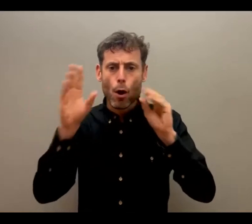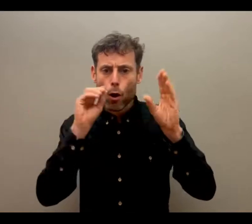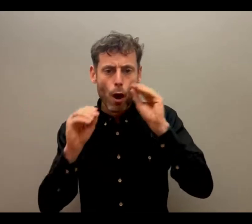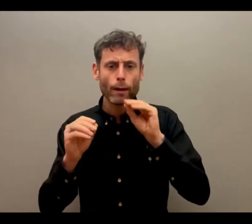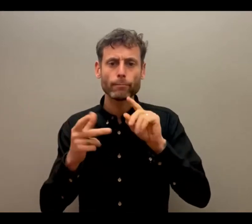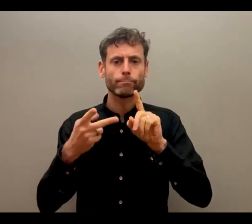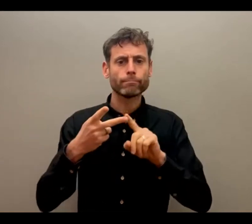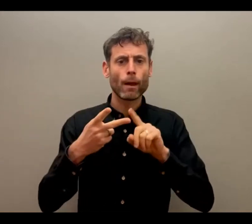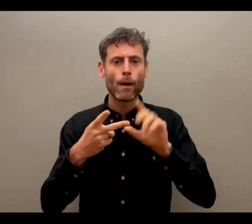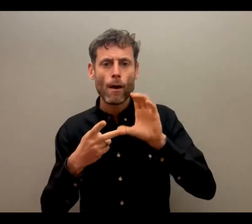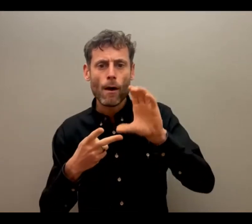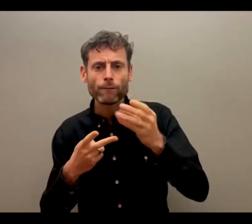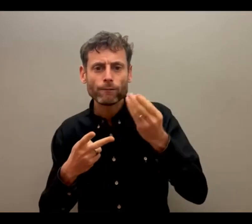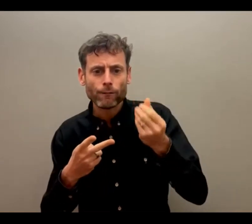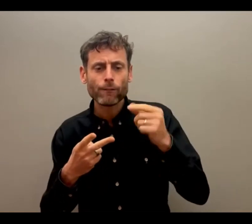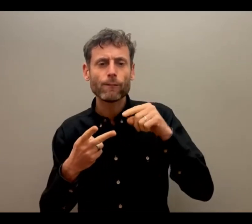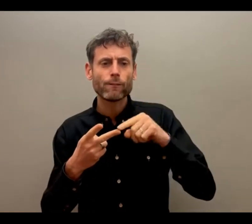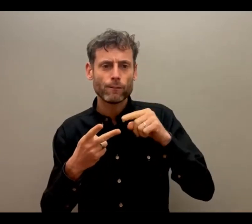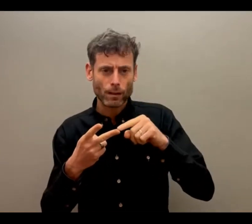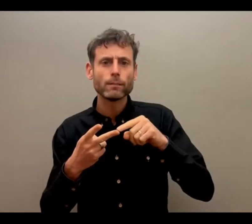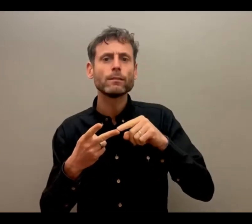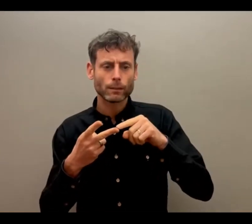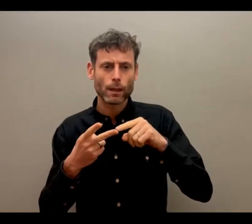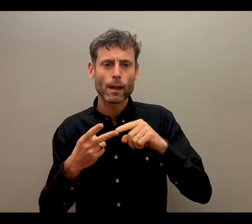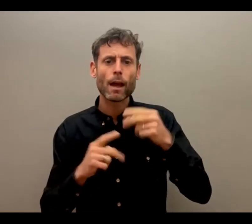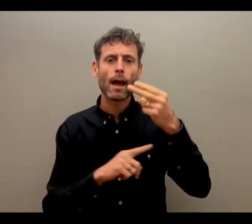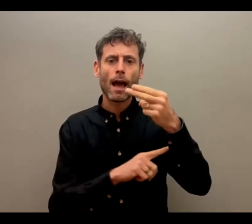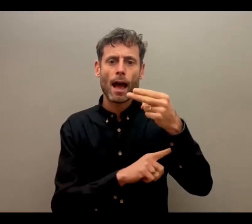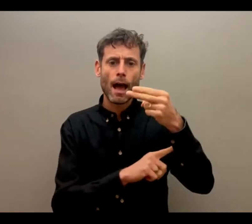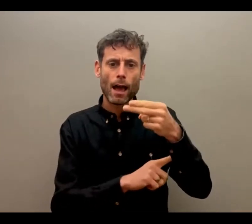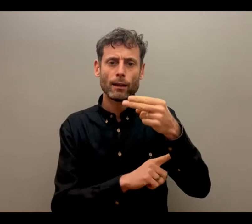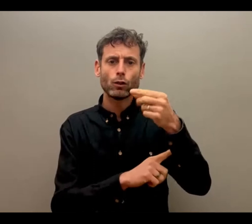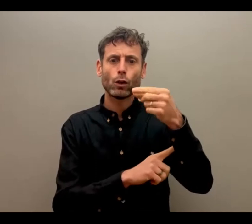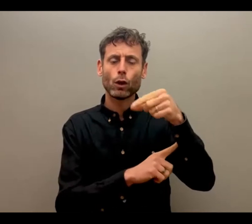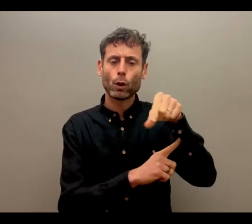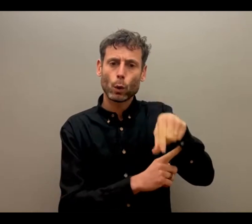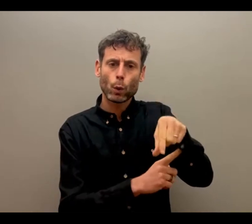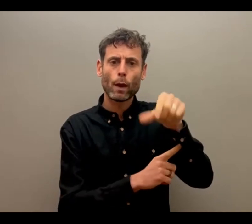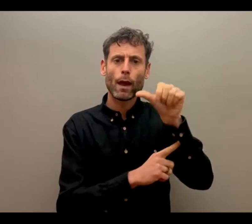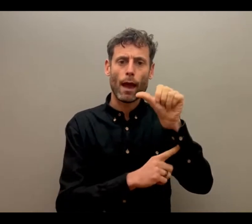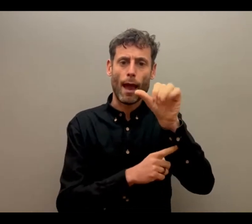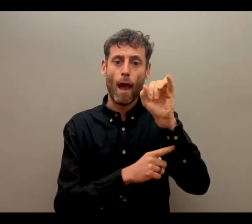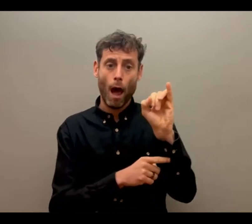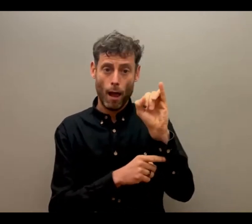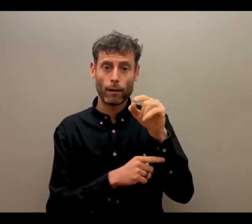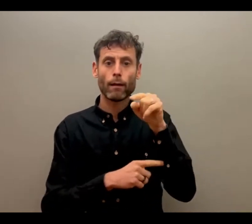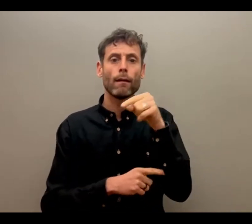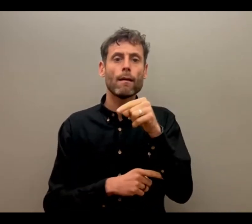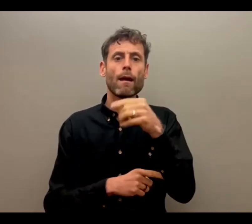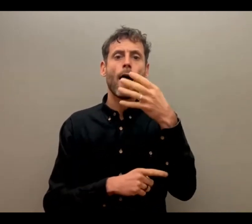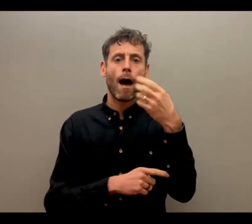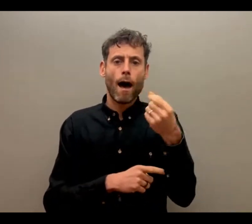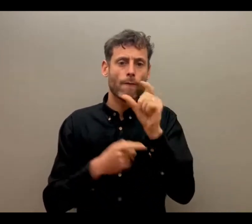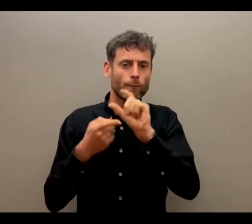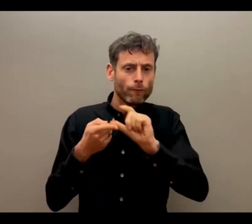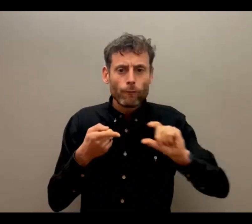So HQAI, I can't pronounce it properly. HQAI actually has a subsidy fund that you can apply for. And